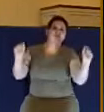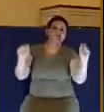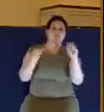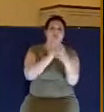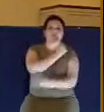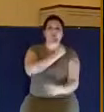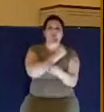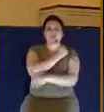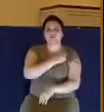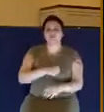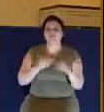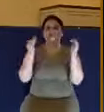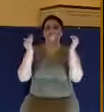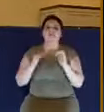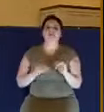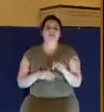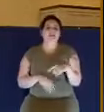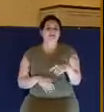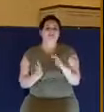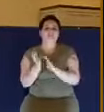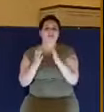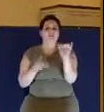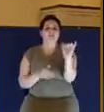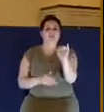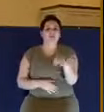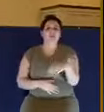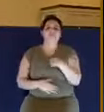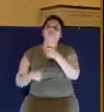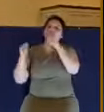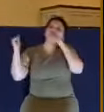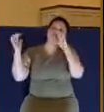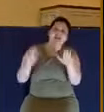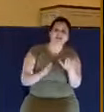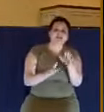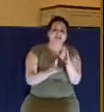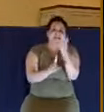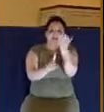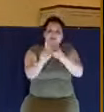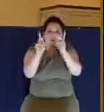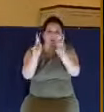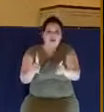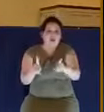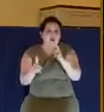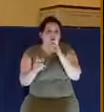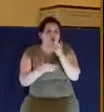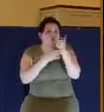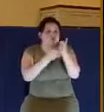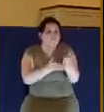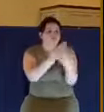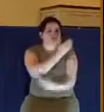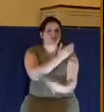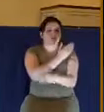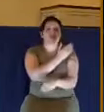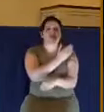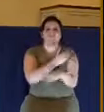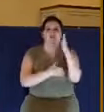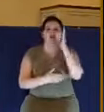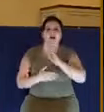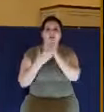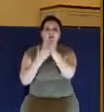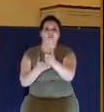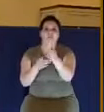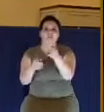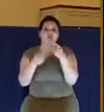Blessed is he that considereth the poor, for the Lord will deliver him in the time of trouble. And James says, look, they're